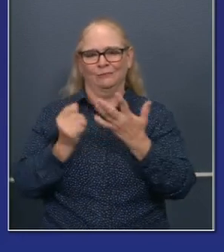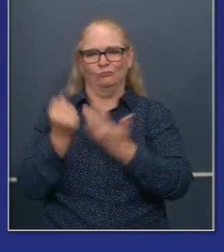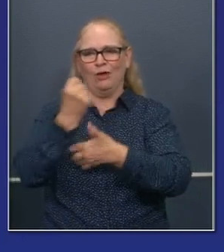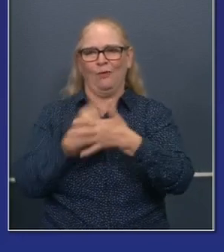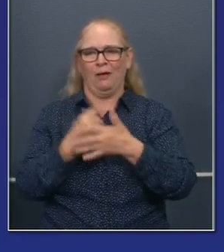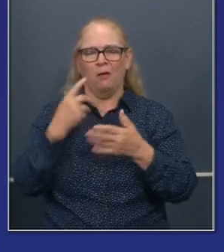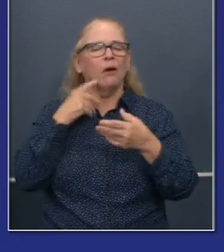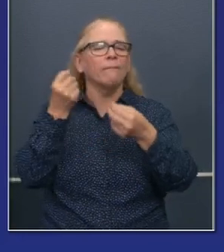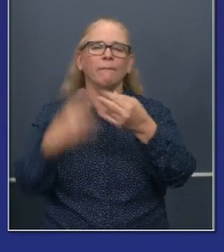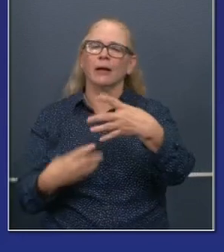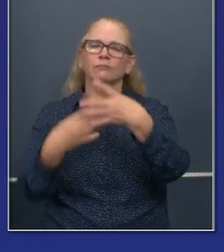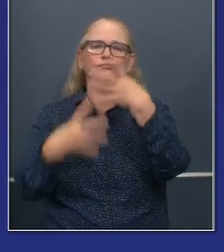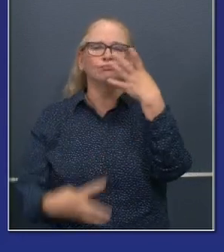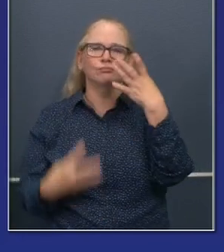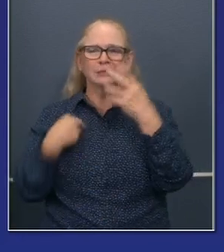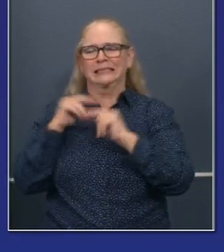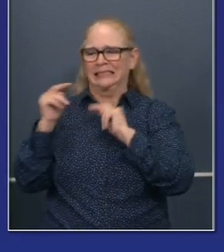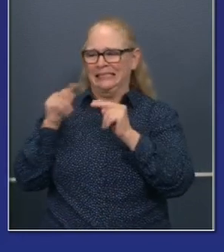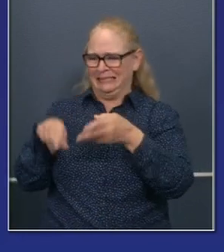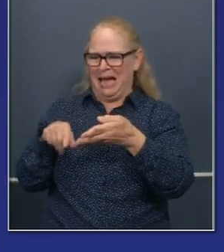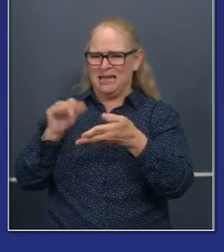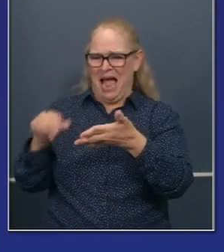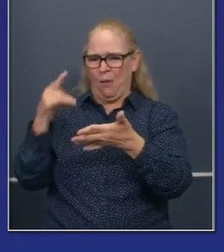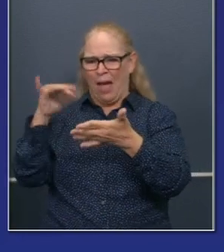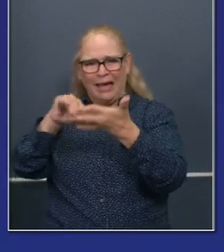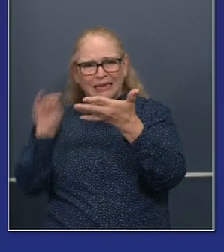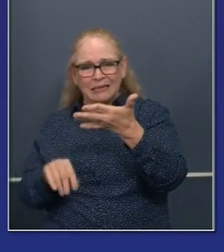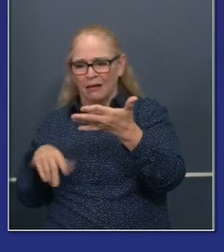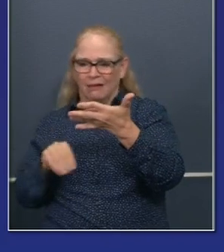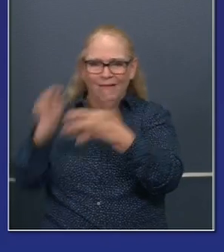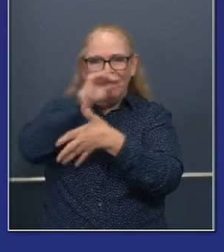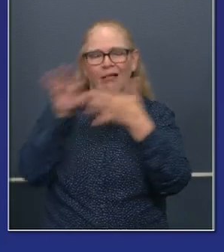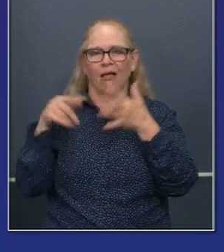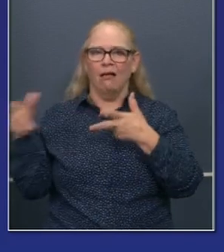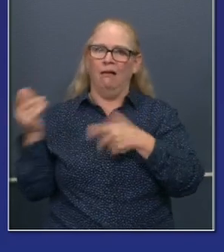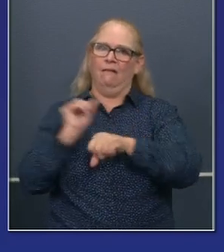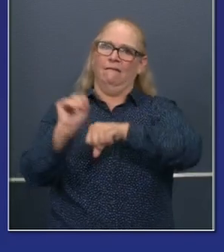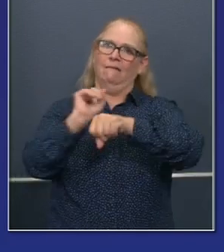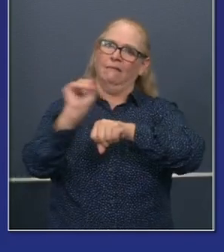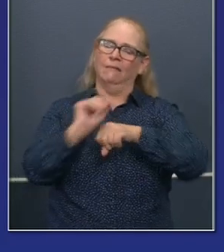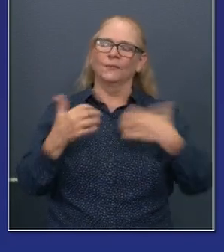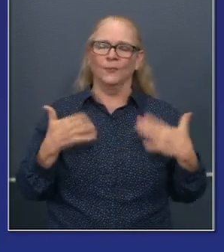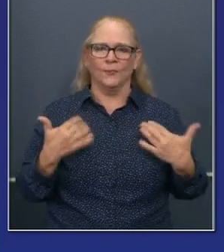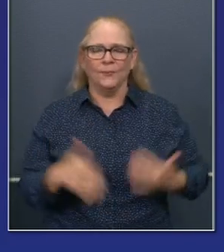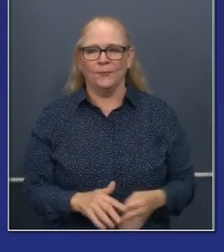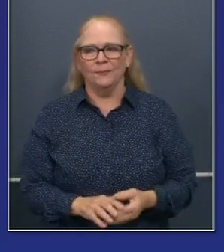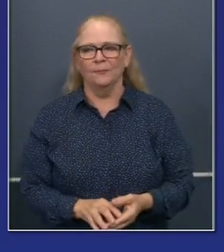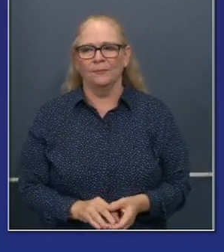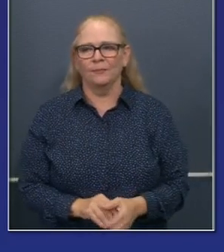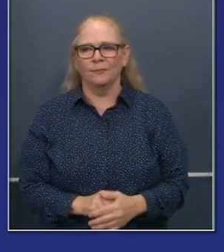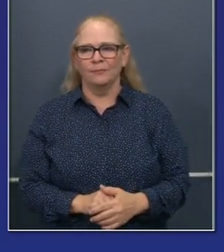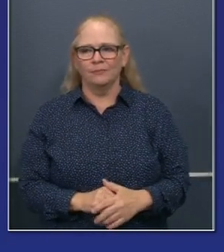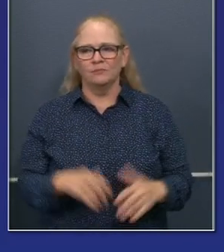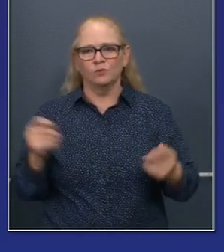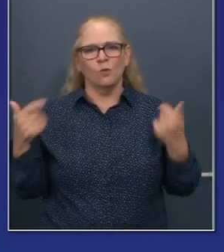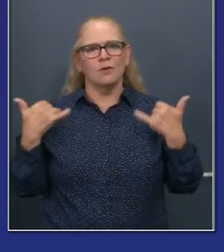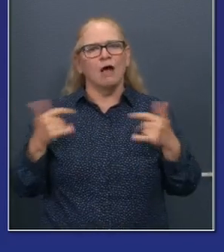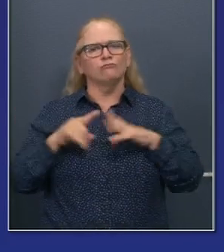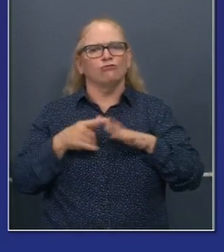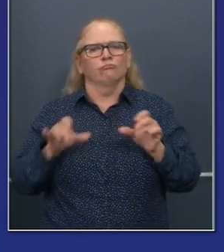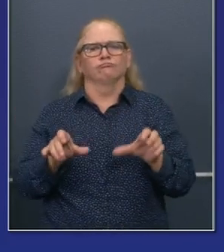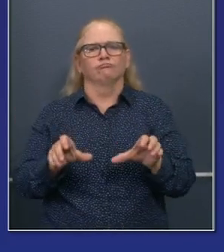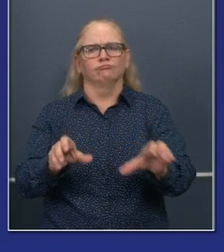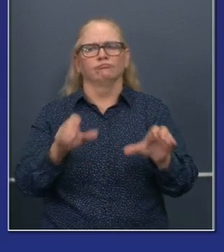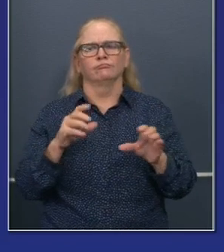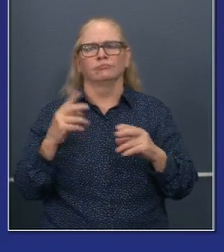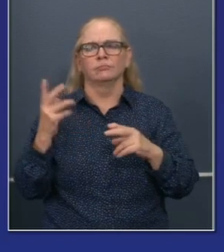points, but, uh, the time value of money also includes the time to actually start construction.